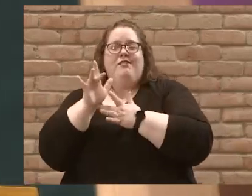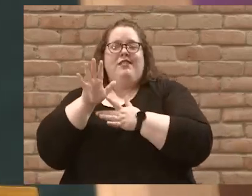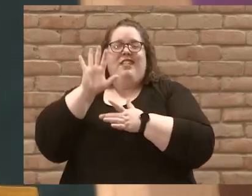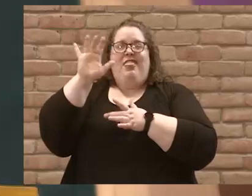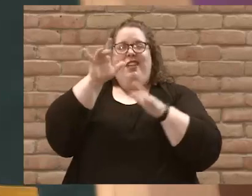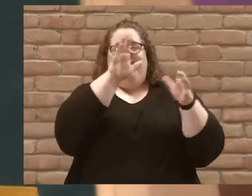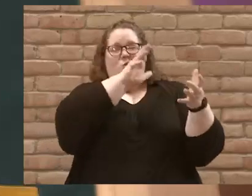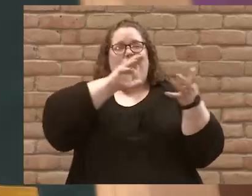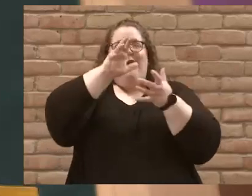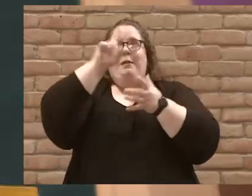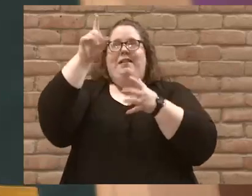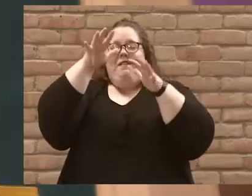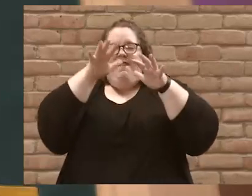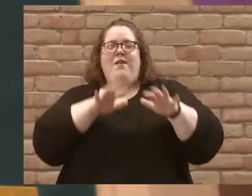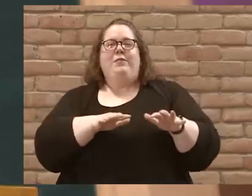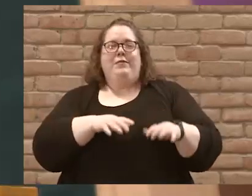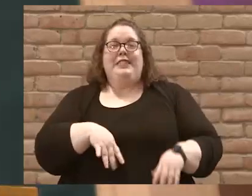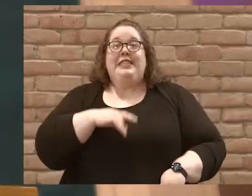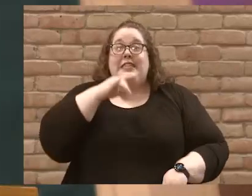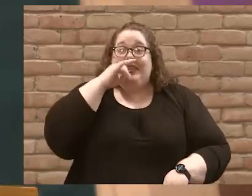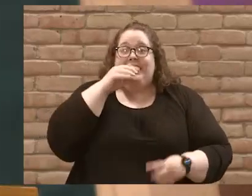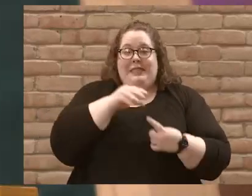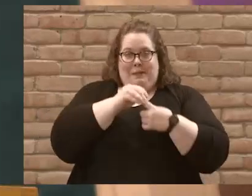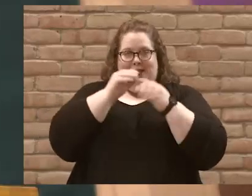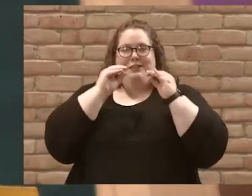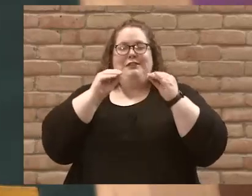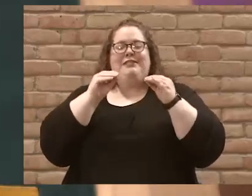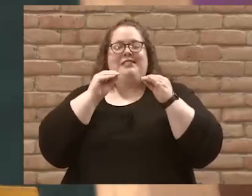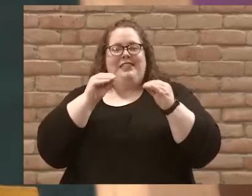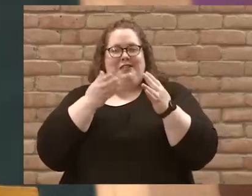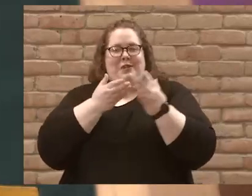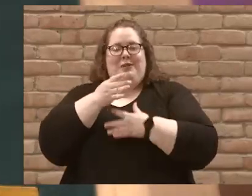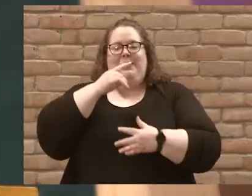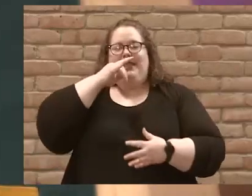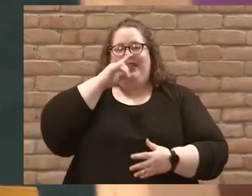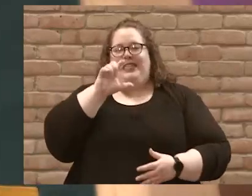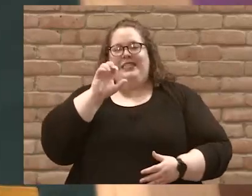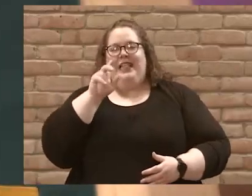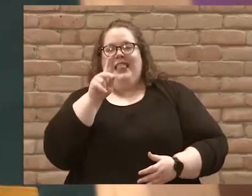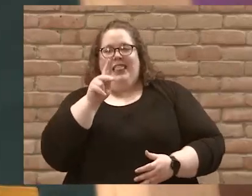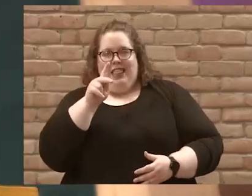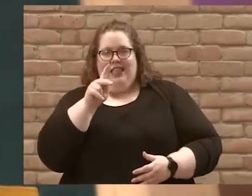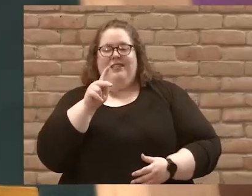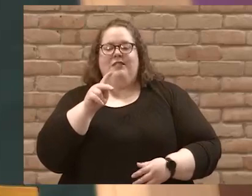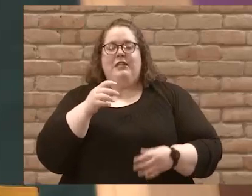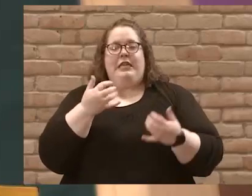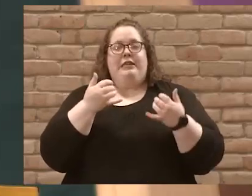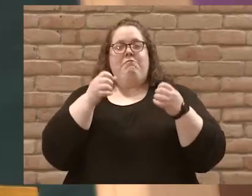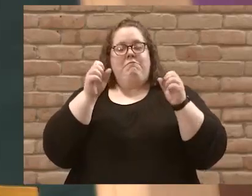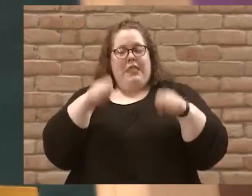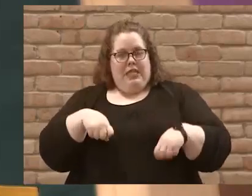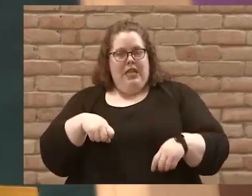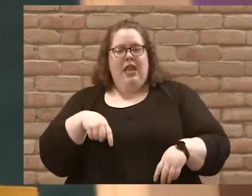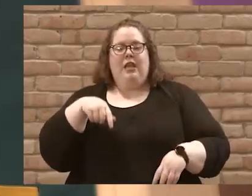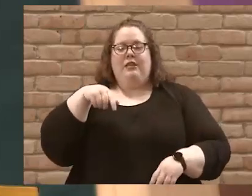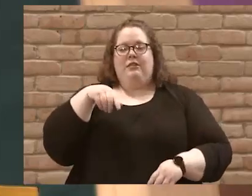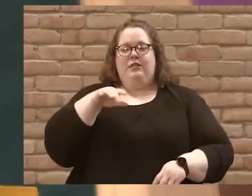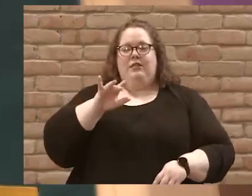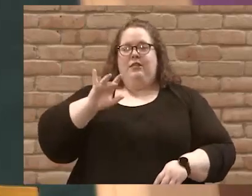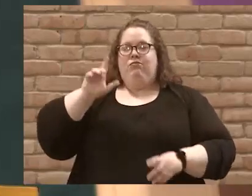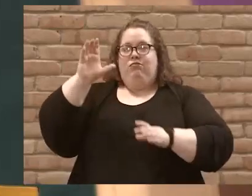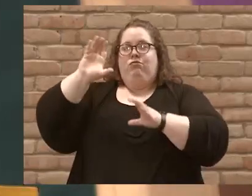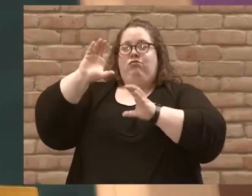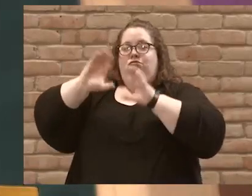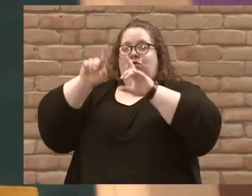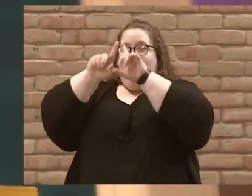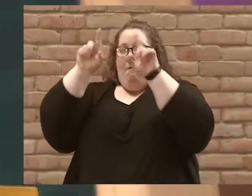Kids, we've got a special teaching for you in our Kids Link area, and so you can either click on the link in the